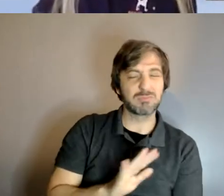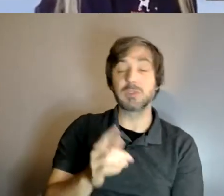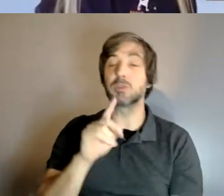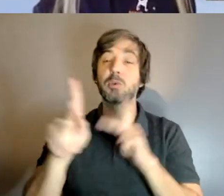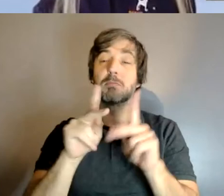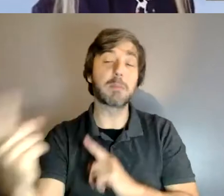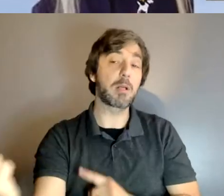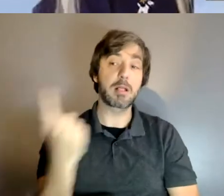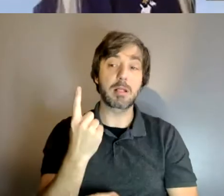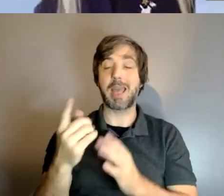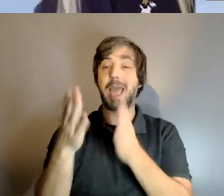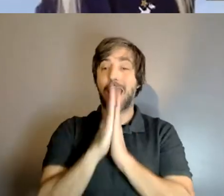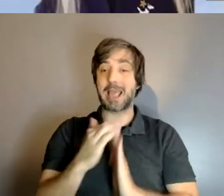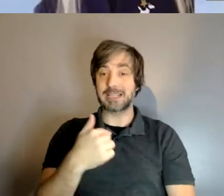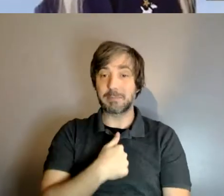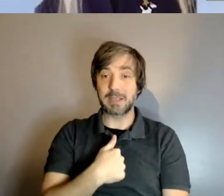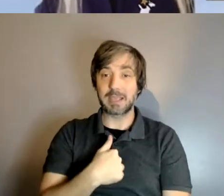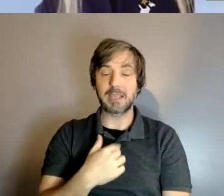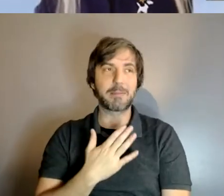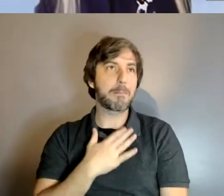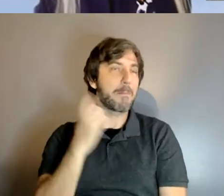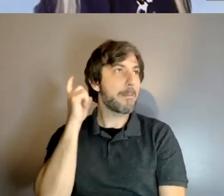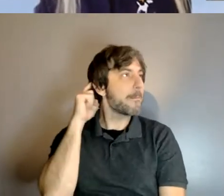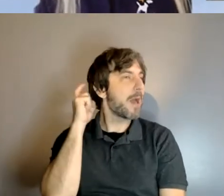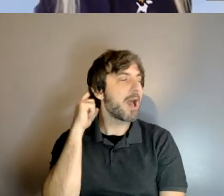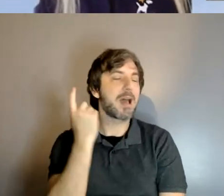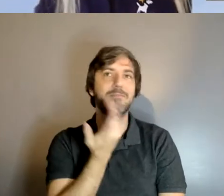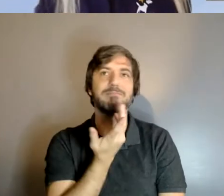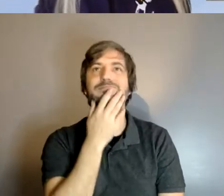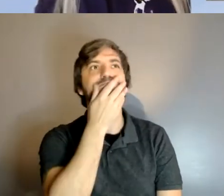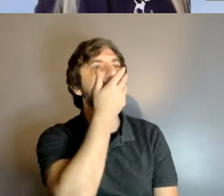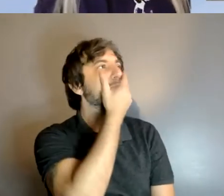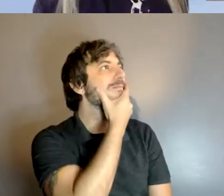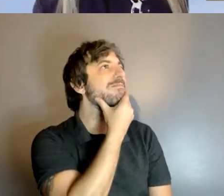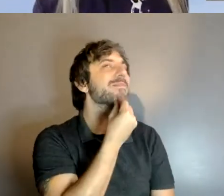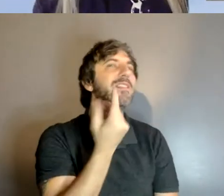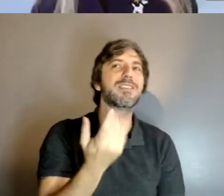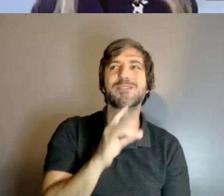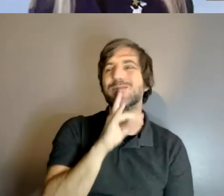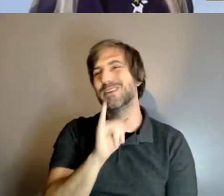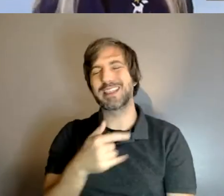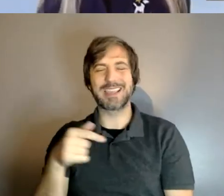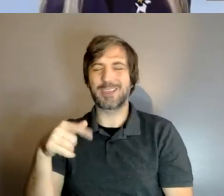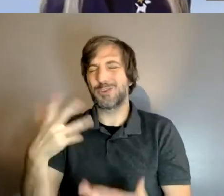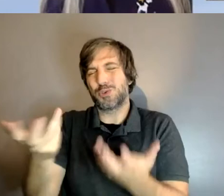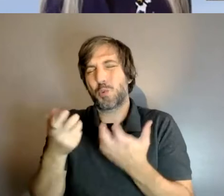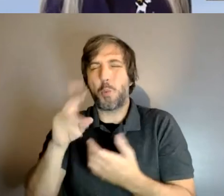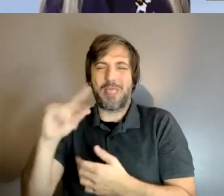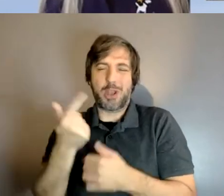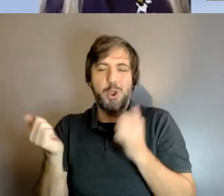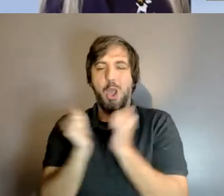about them in my mind they really i was thinking oh you just want to take your dog out in public with you